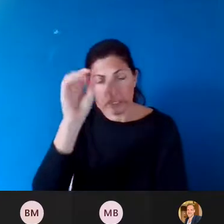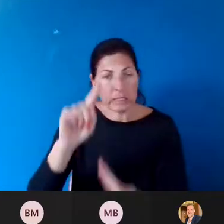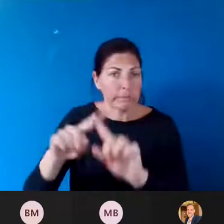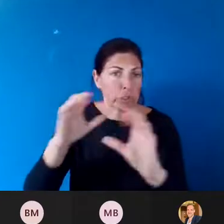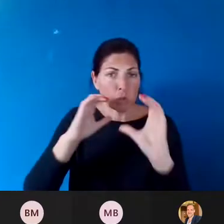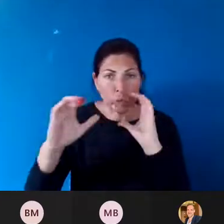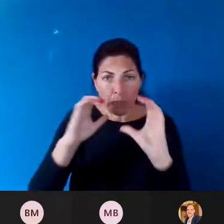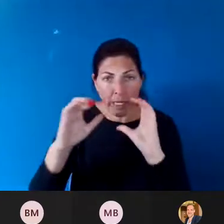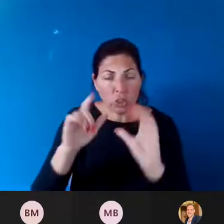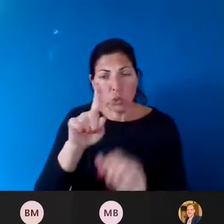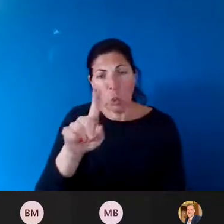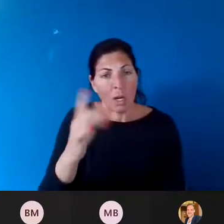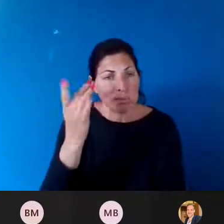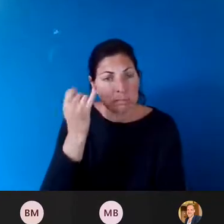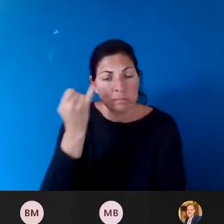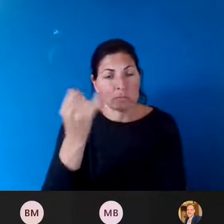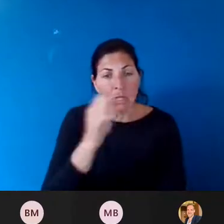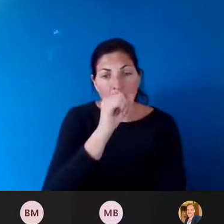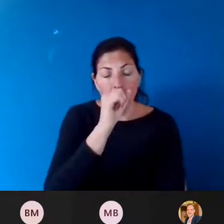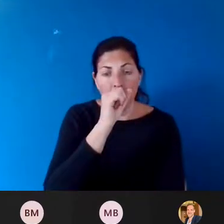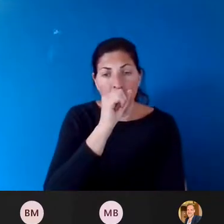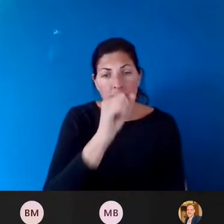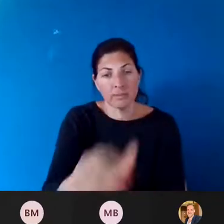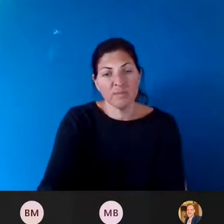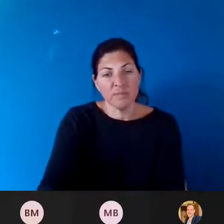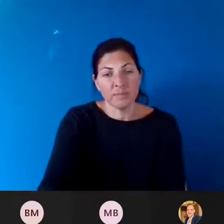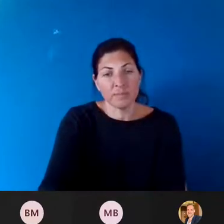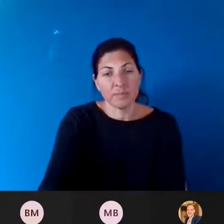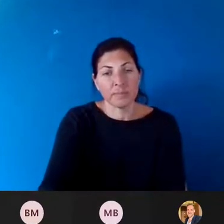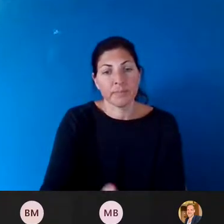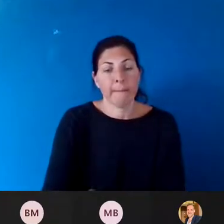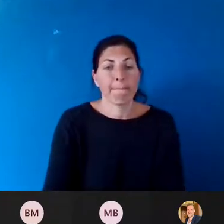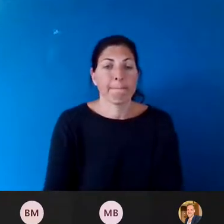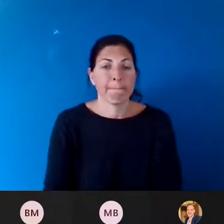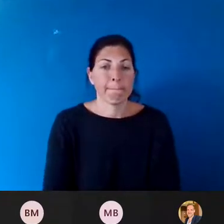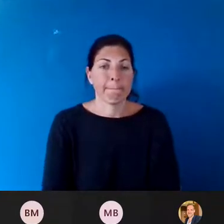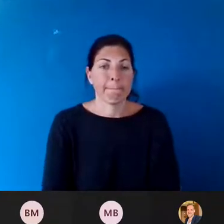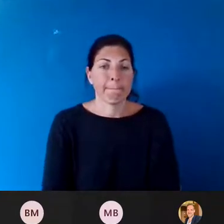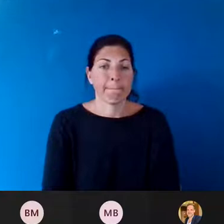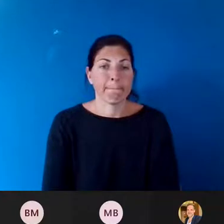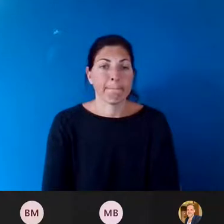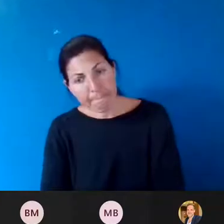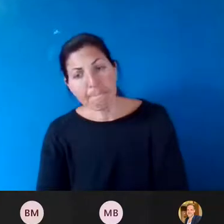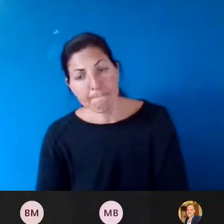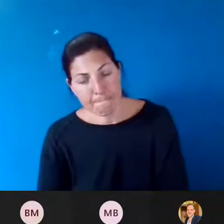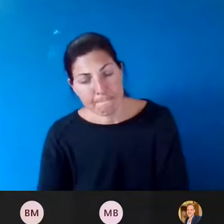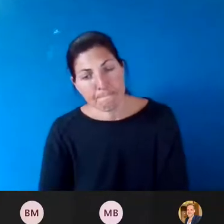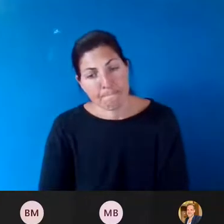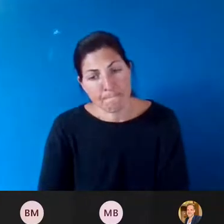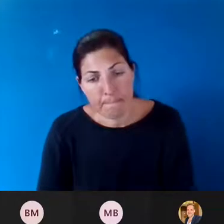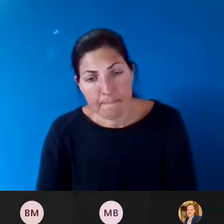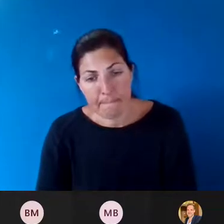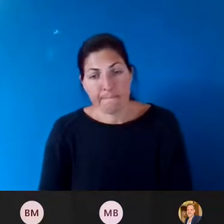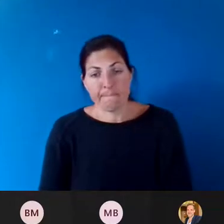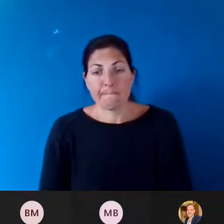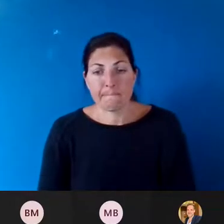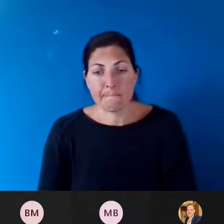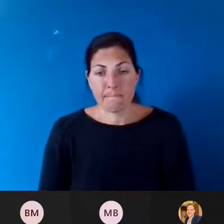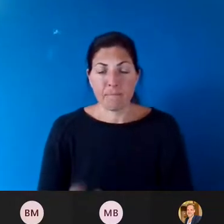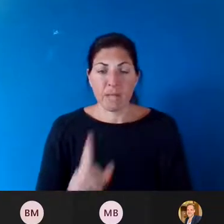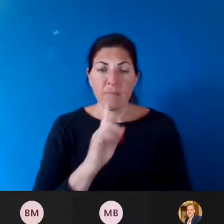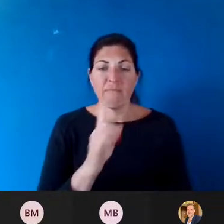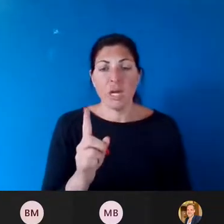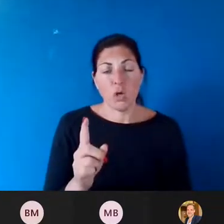coming out? Yeah, the communication has been very difficult. It's been very difficult communication in time of COVID. And I think it's been difficult in no small